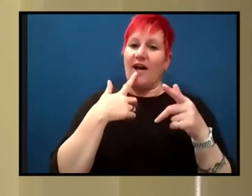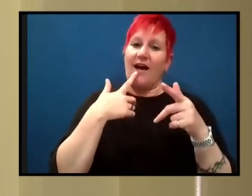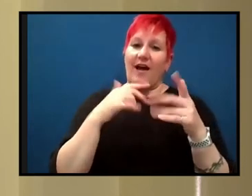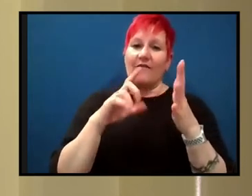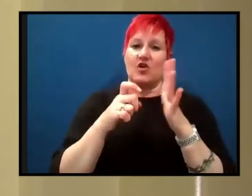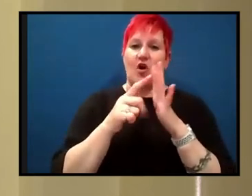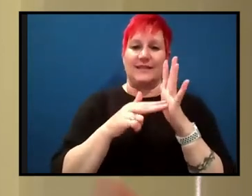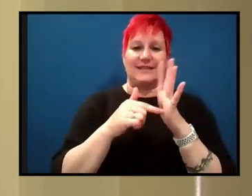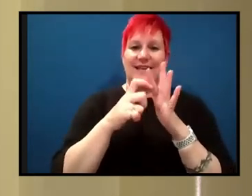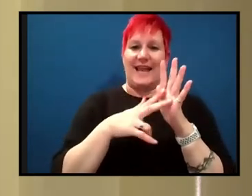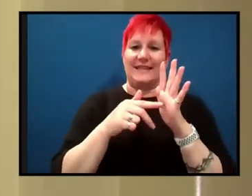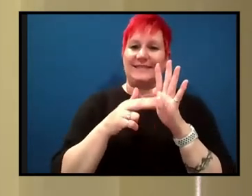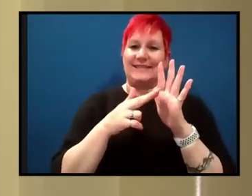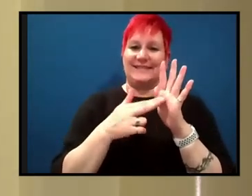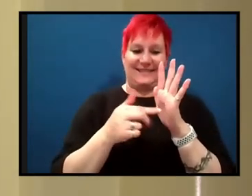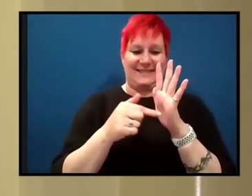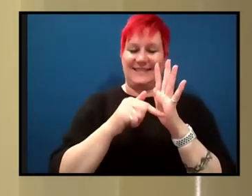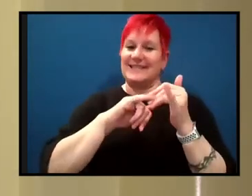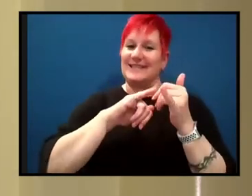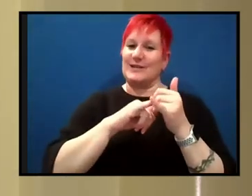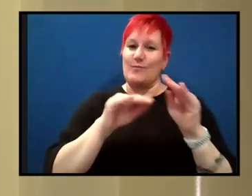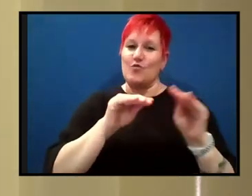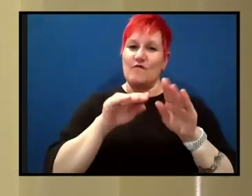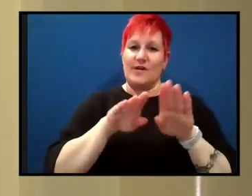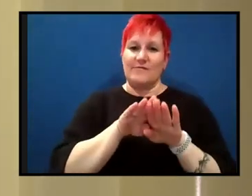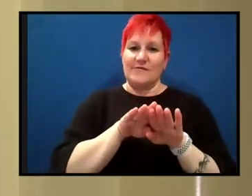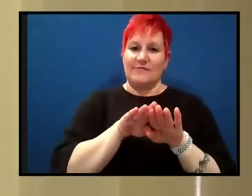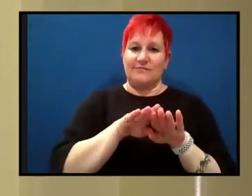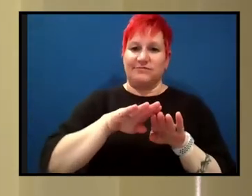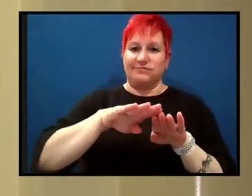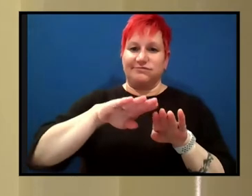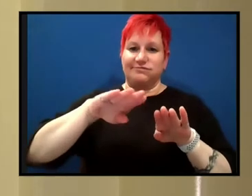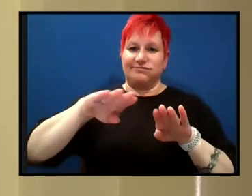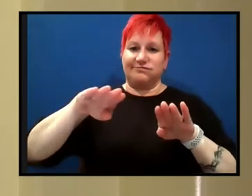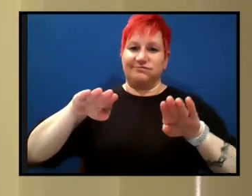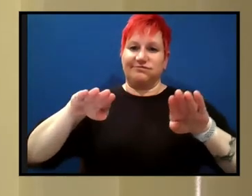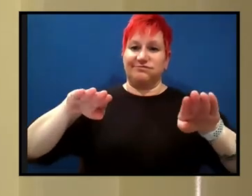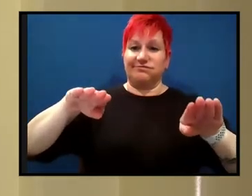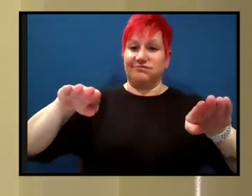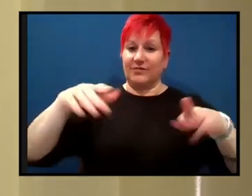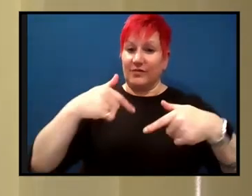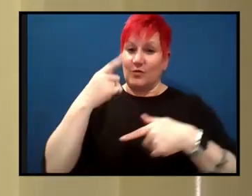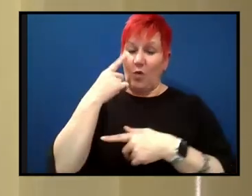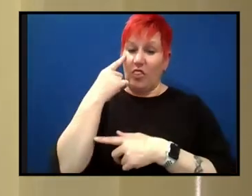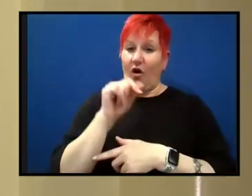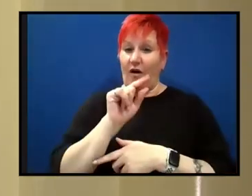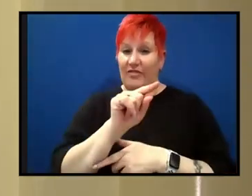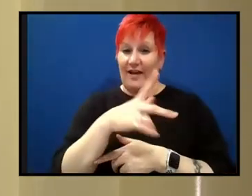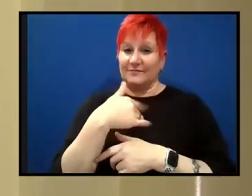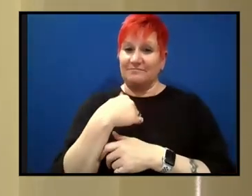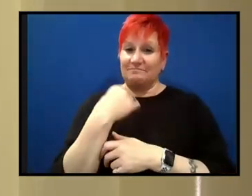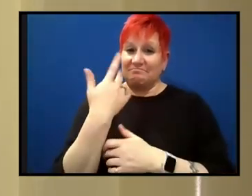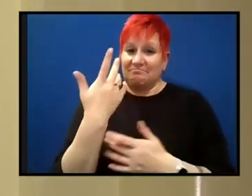together and we had this whole land mass that we all kind of started on together and then it shifted out, um, and people, um,